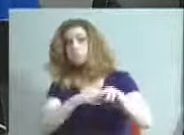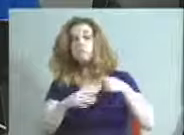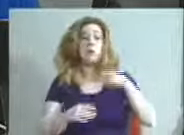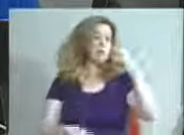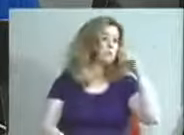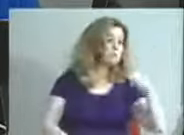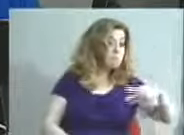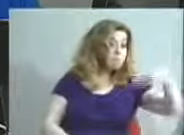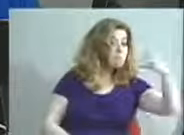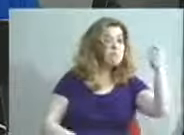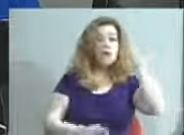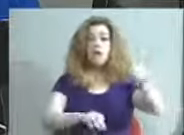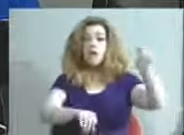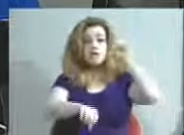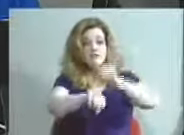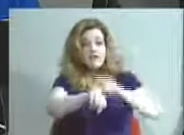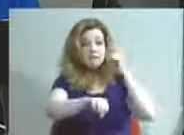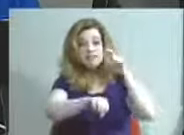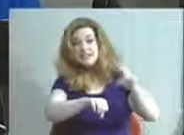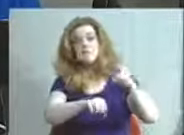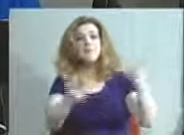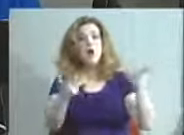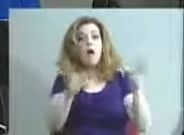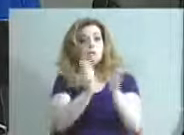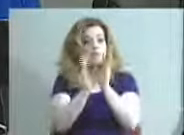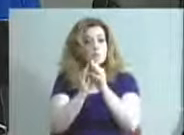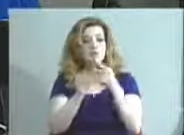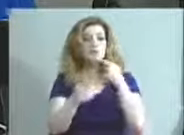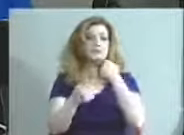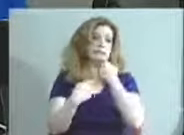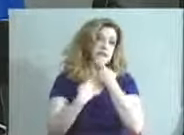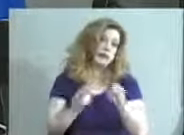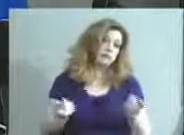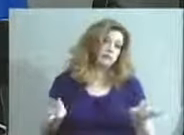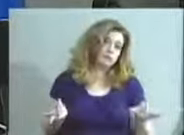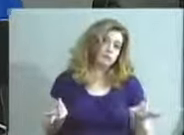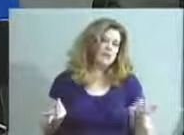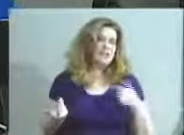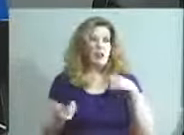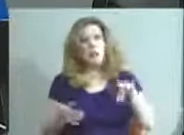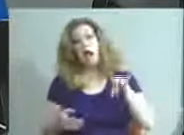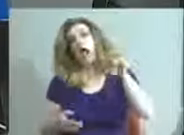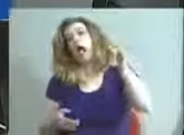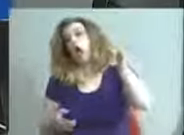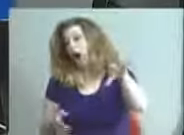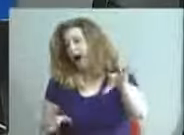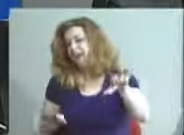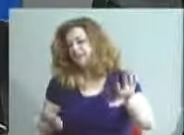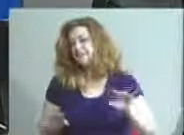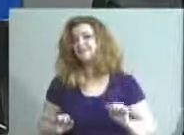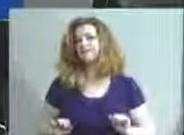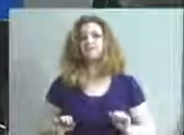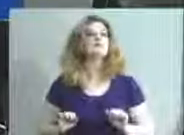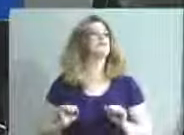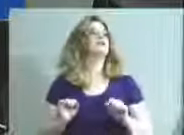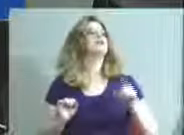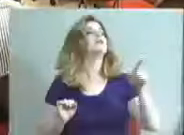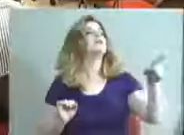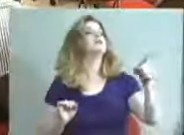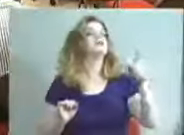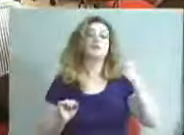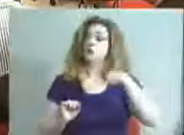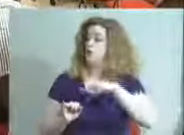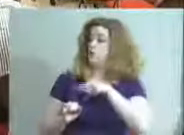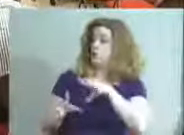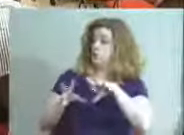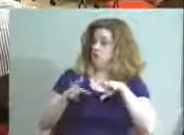anytime and see what those committees are saying. So I just want to toss that out there. Okay. why don't we take it as an